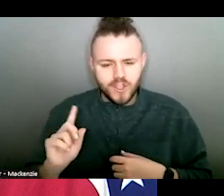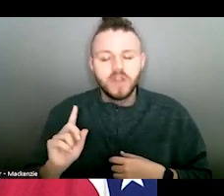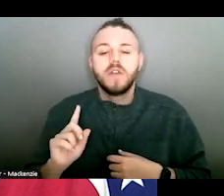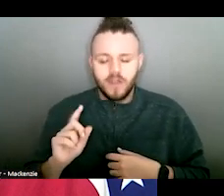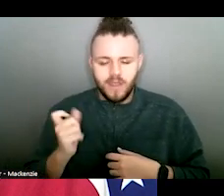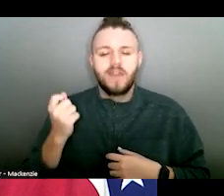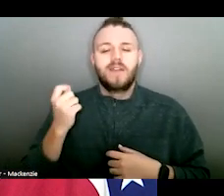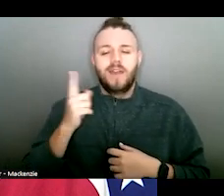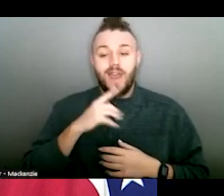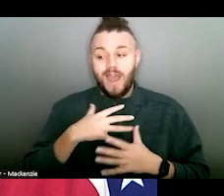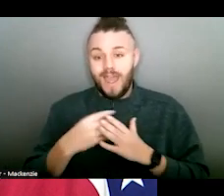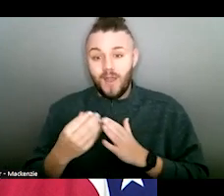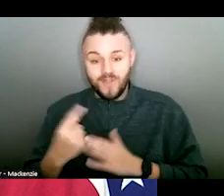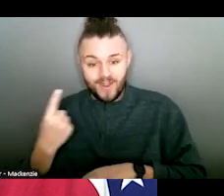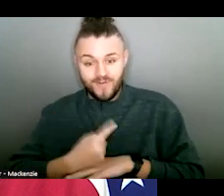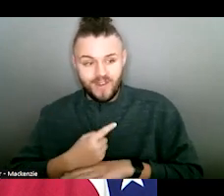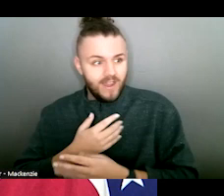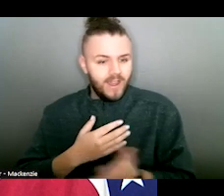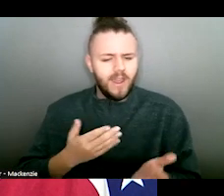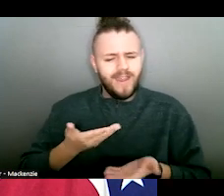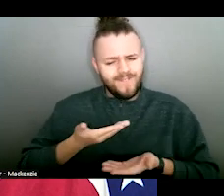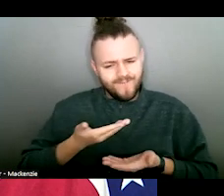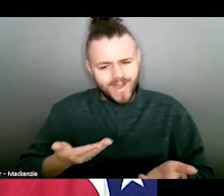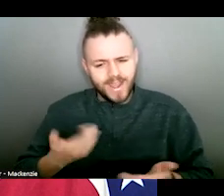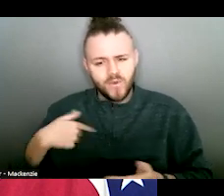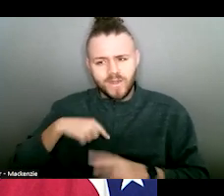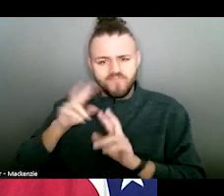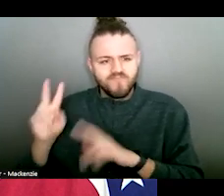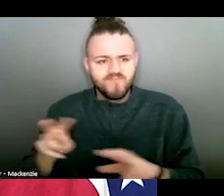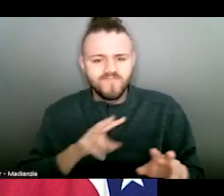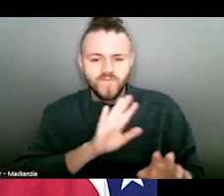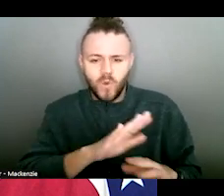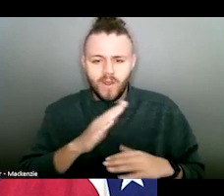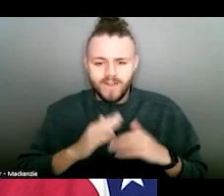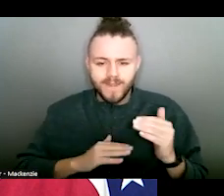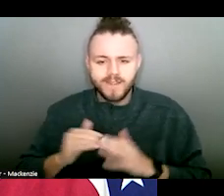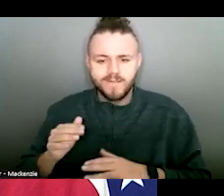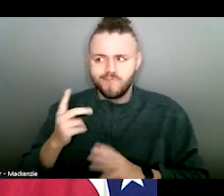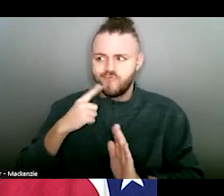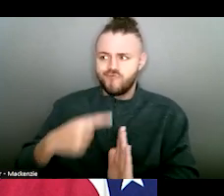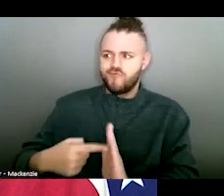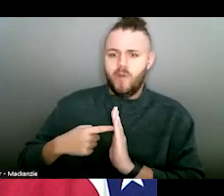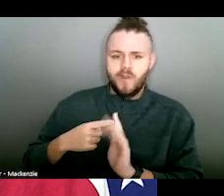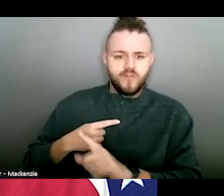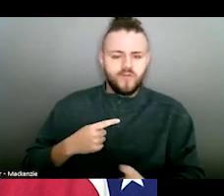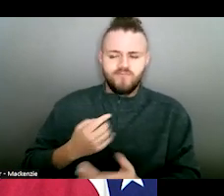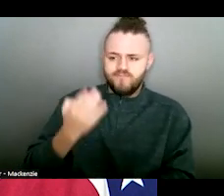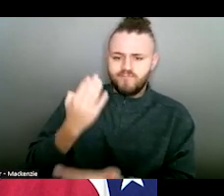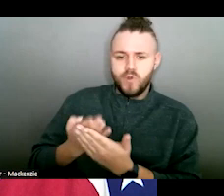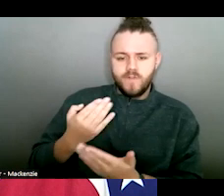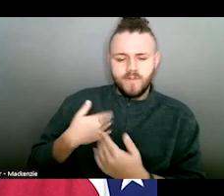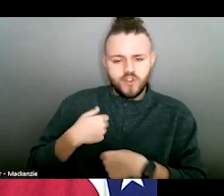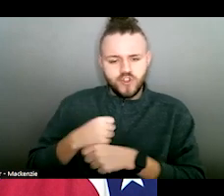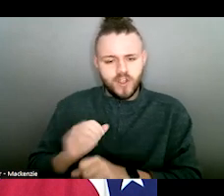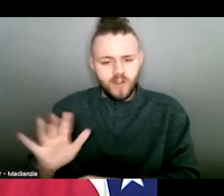us on where there are needs. Outside of Advocacy Days, you can invite us on a tour of your facility. Show us the difference